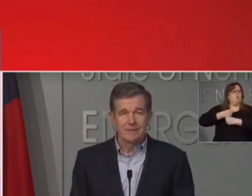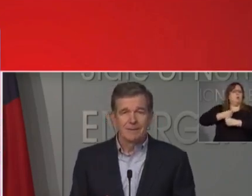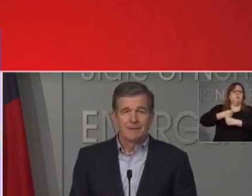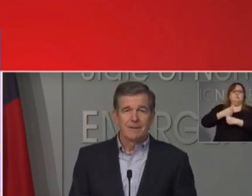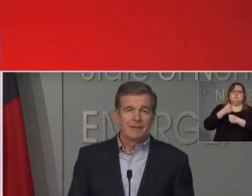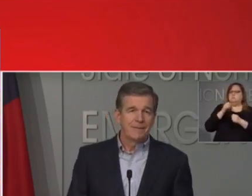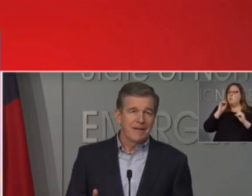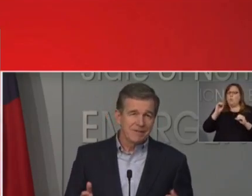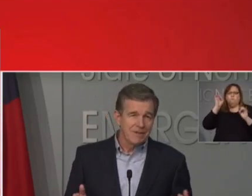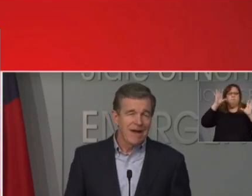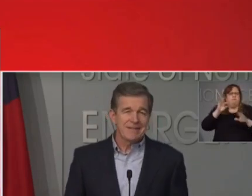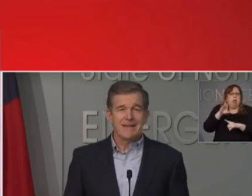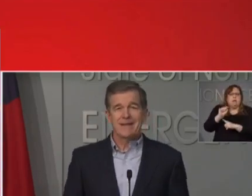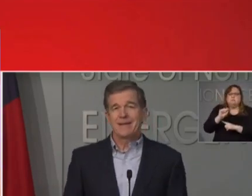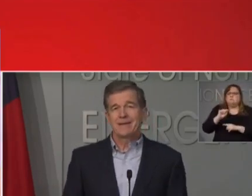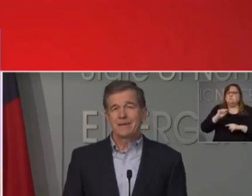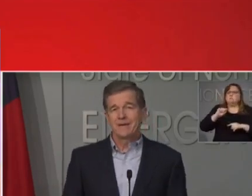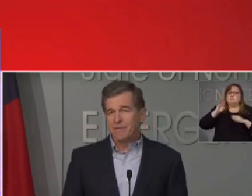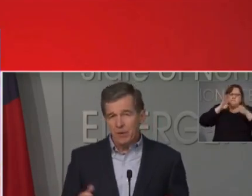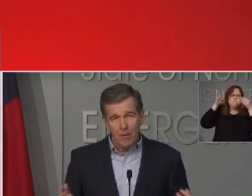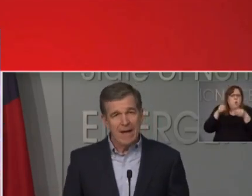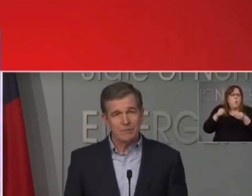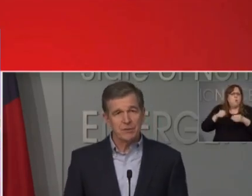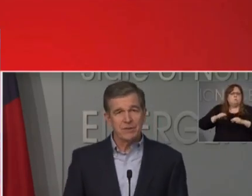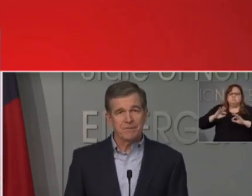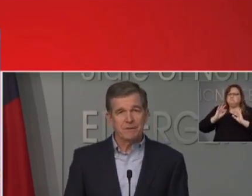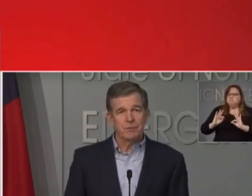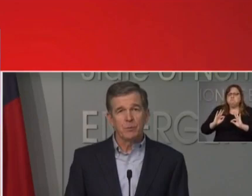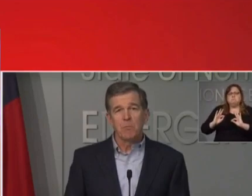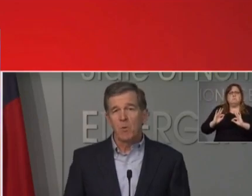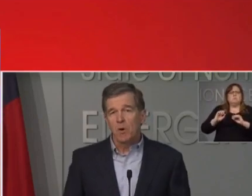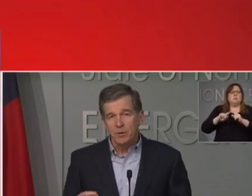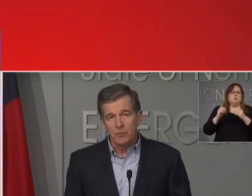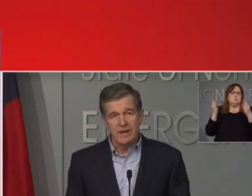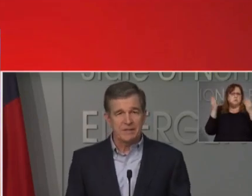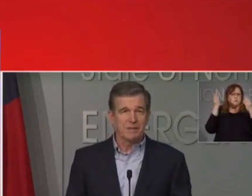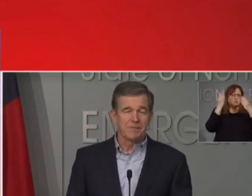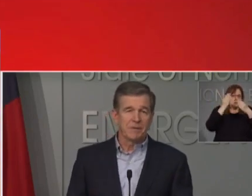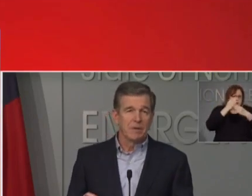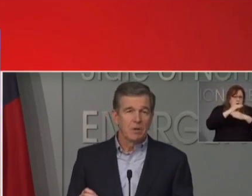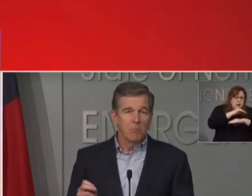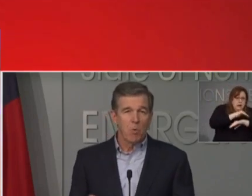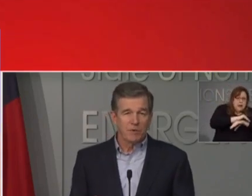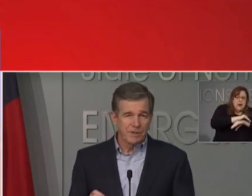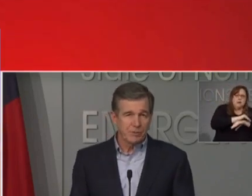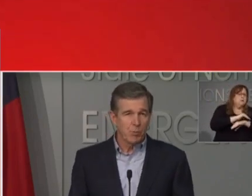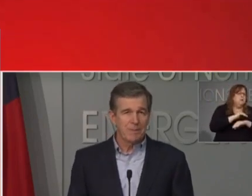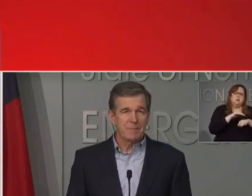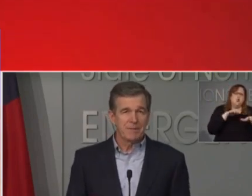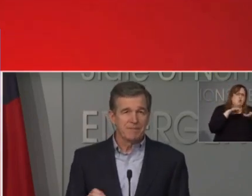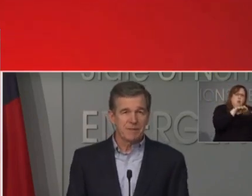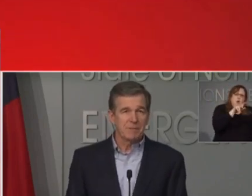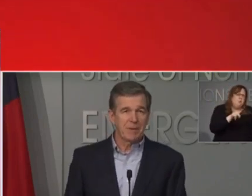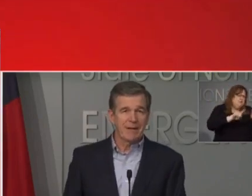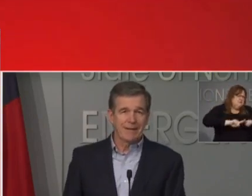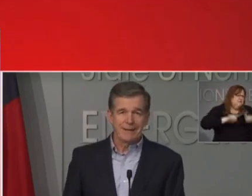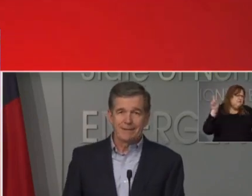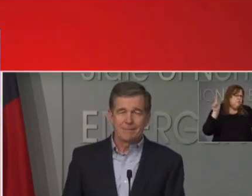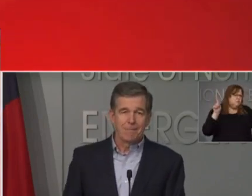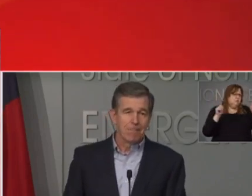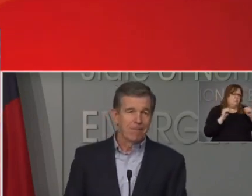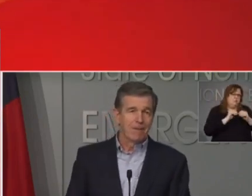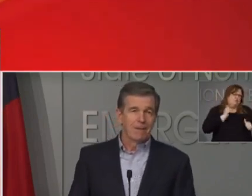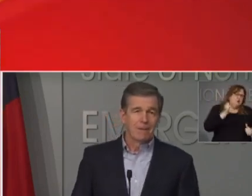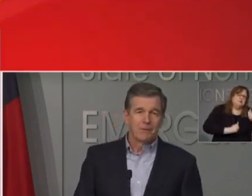Then as night set in, a different crowd shifted to a more aggressive, more disruptive display.